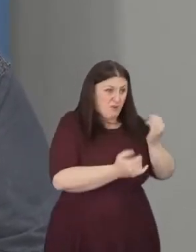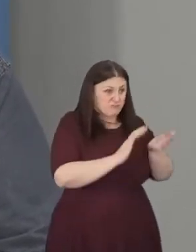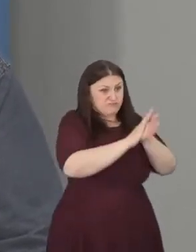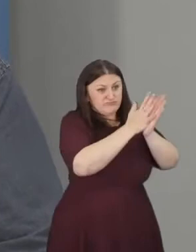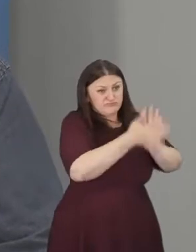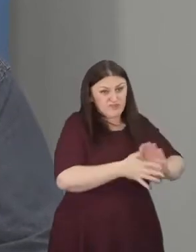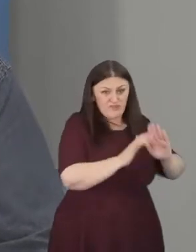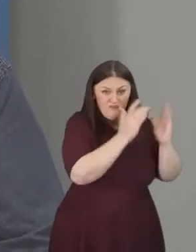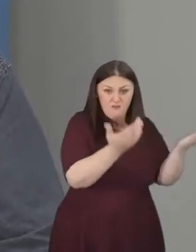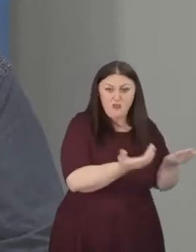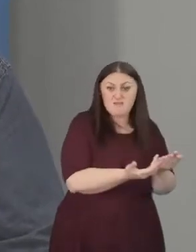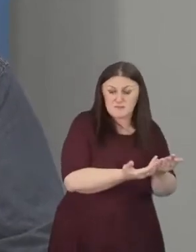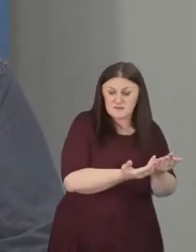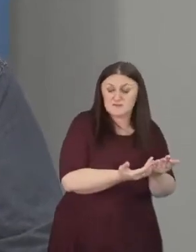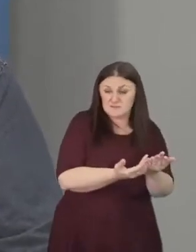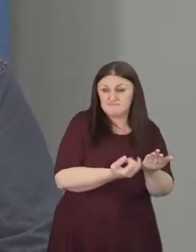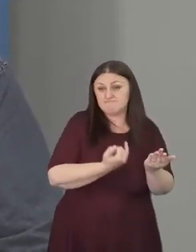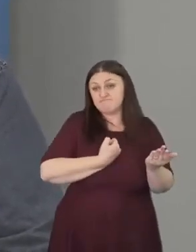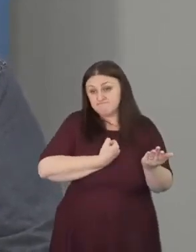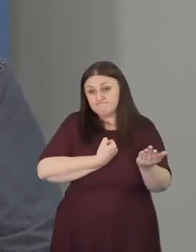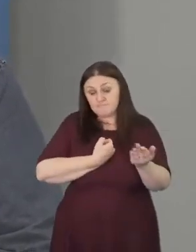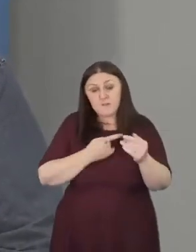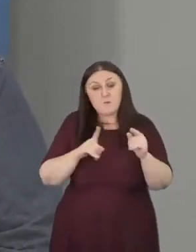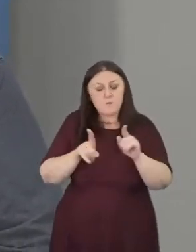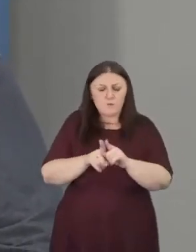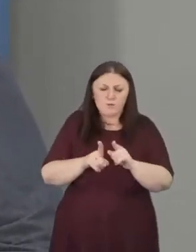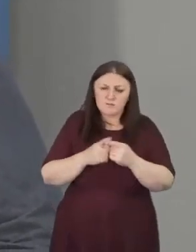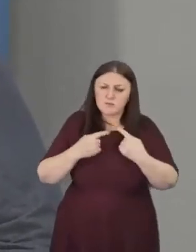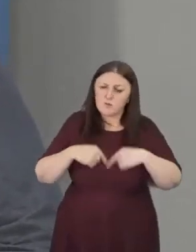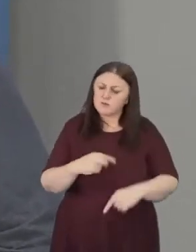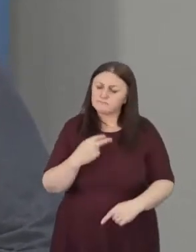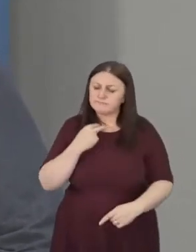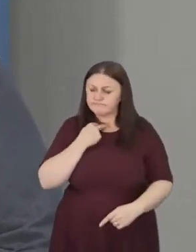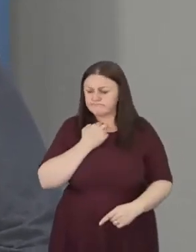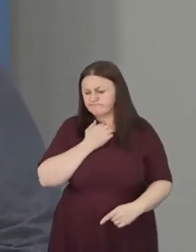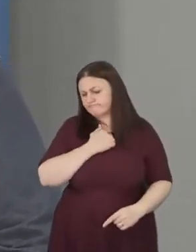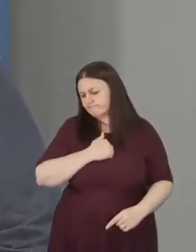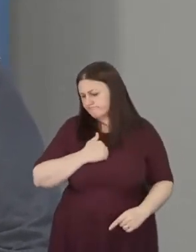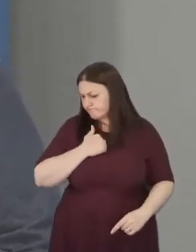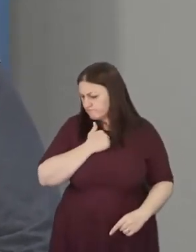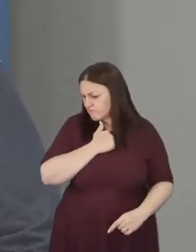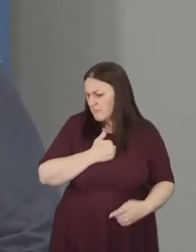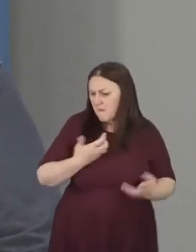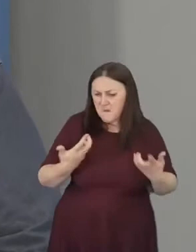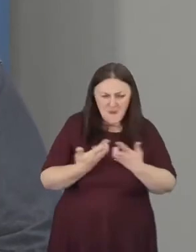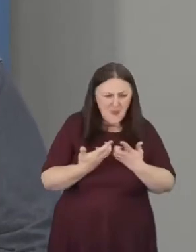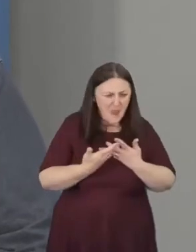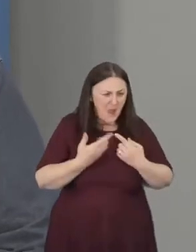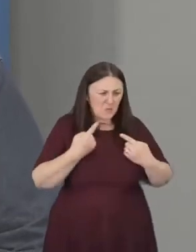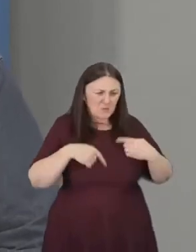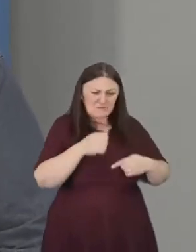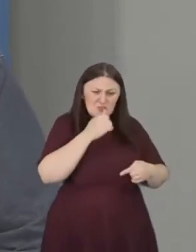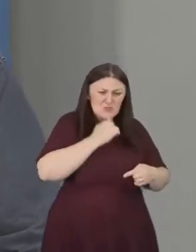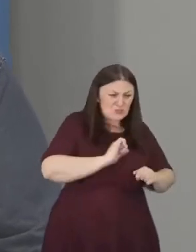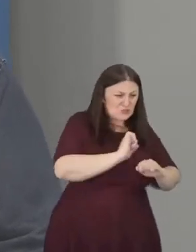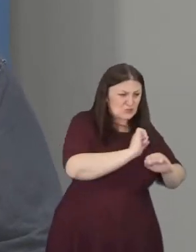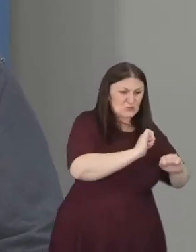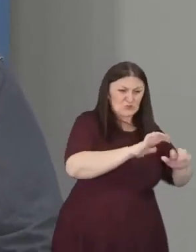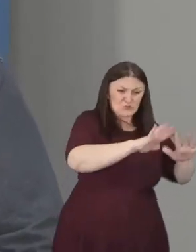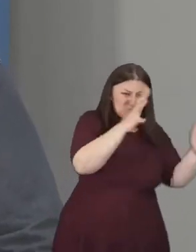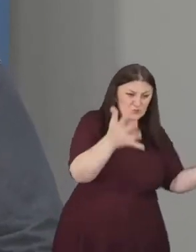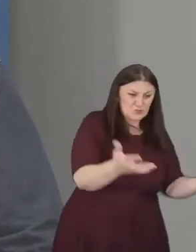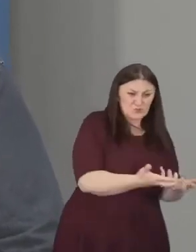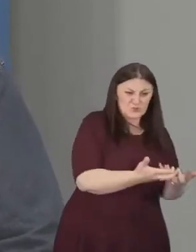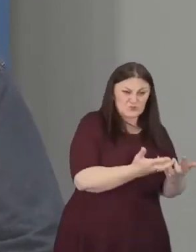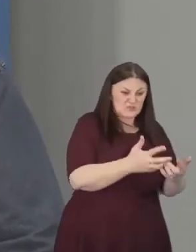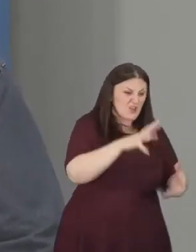We lament the way that we have used and abused the created order as if it was our own,